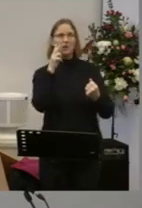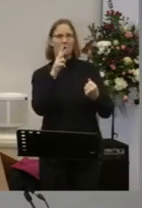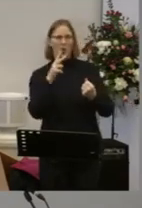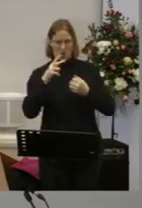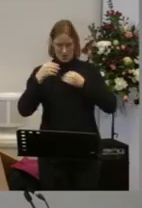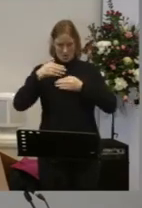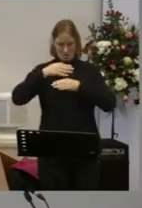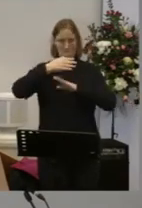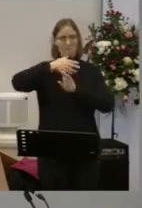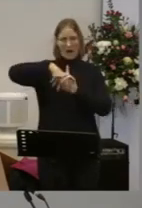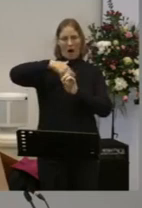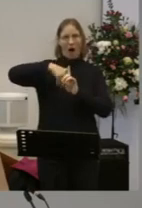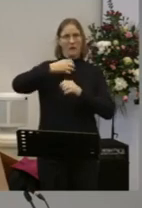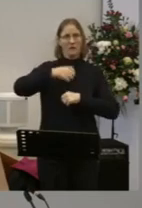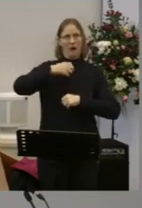Honour